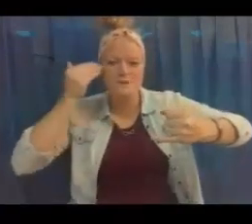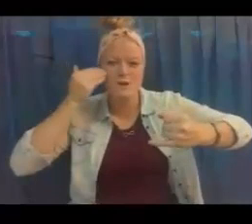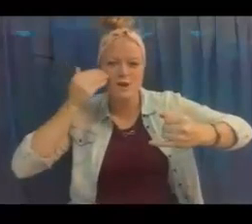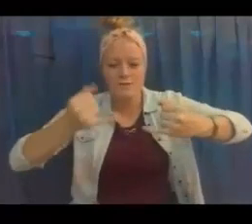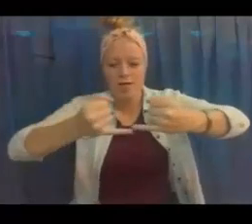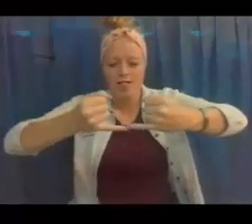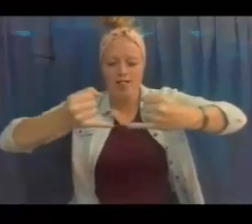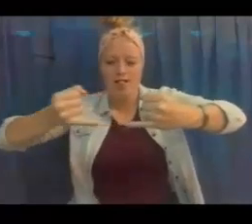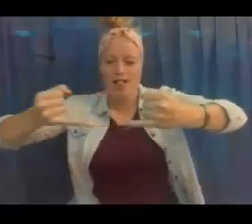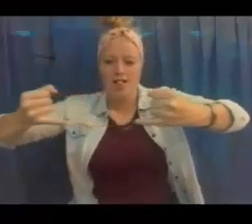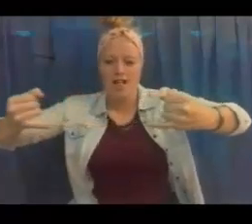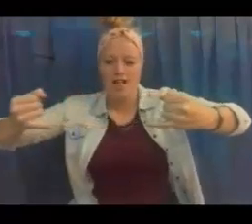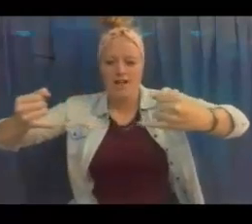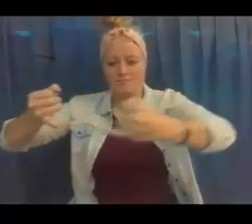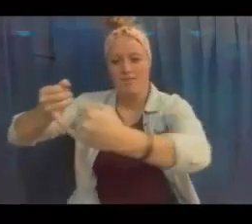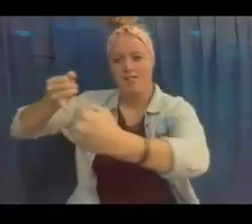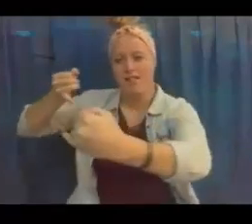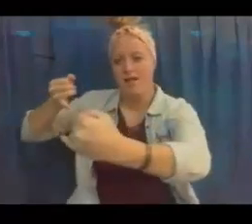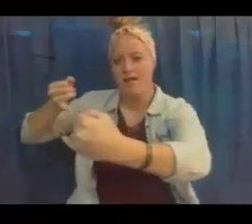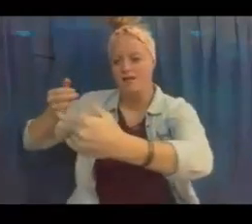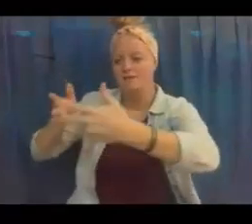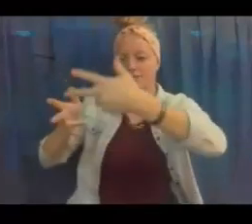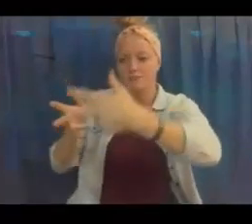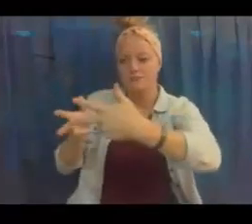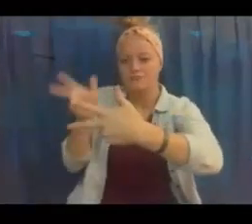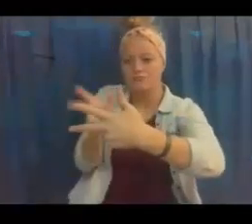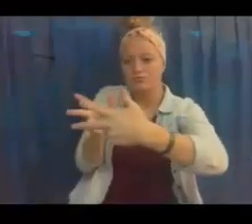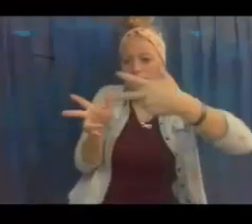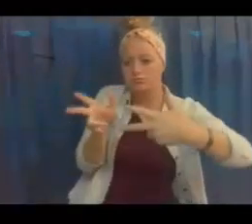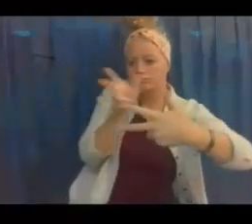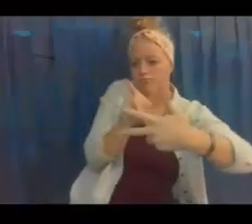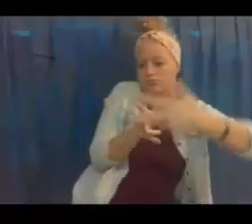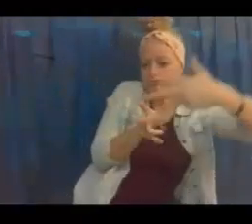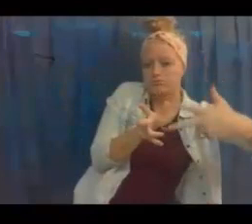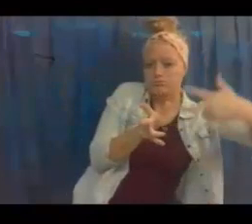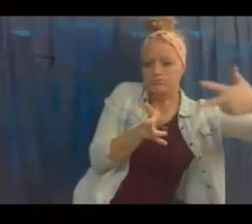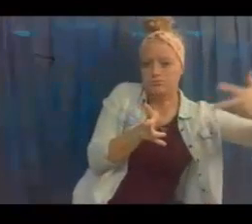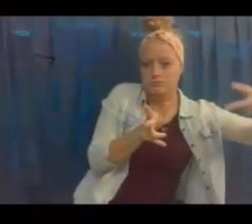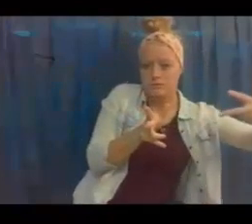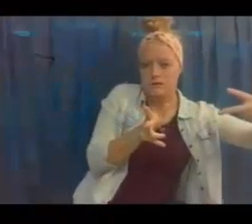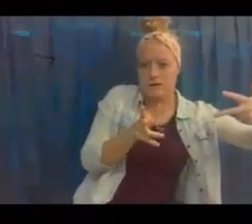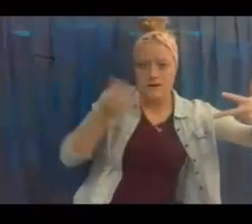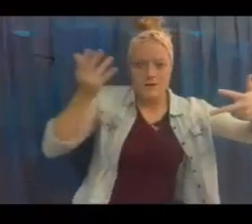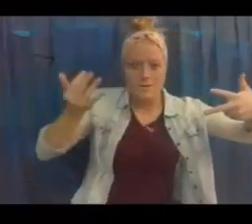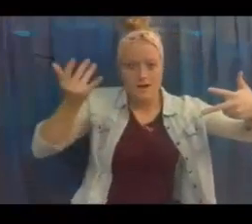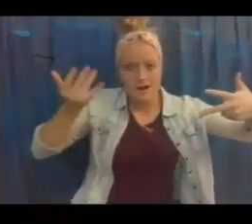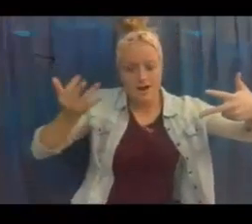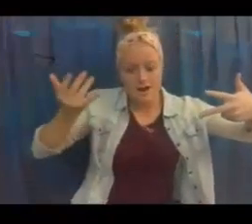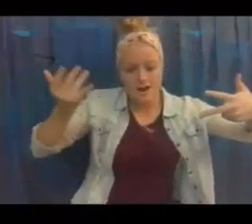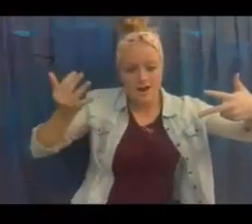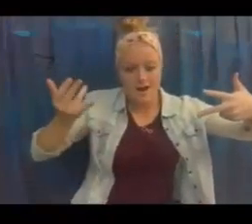Oh, you know, there's a starting line, and all the cars line up behind it,